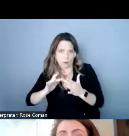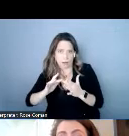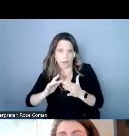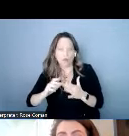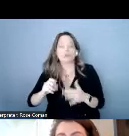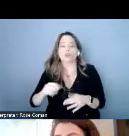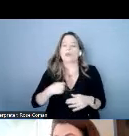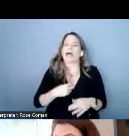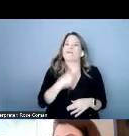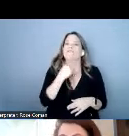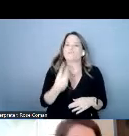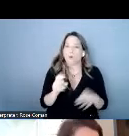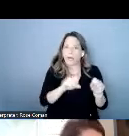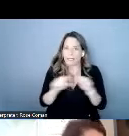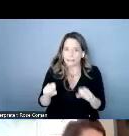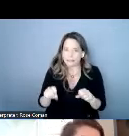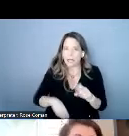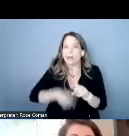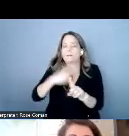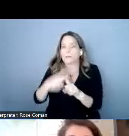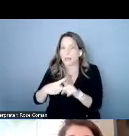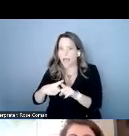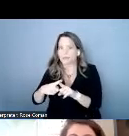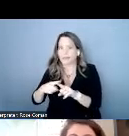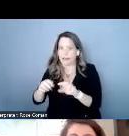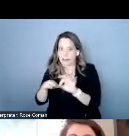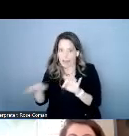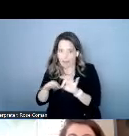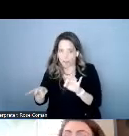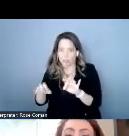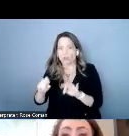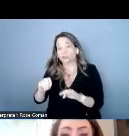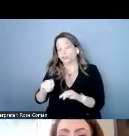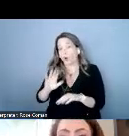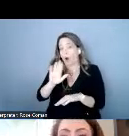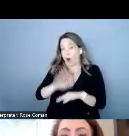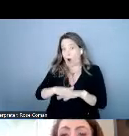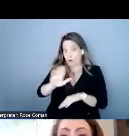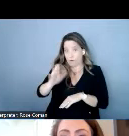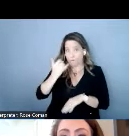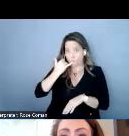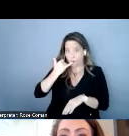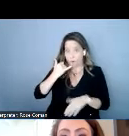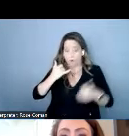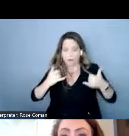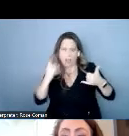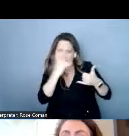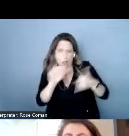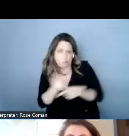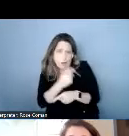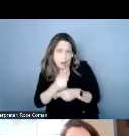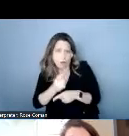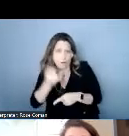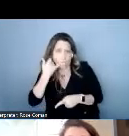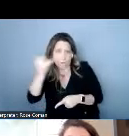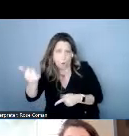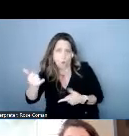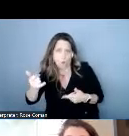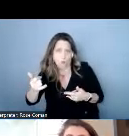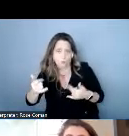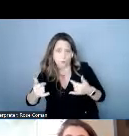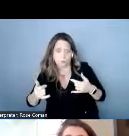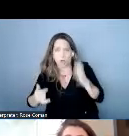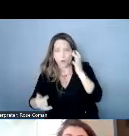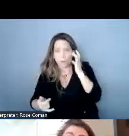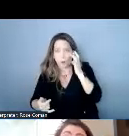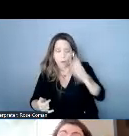and the channel for the caption on your cell phone it looks just like a regular cell phone call so